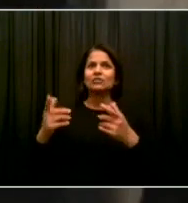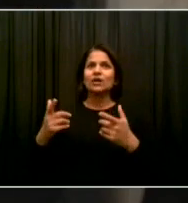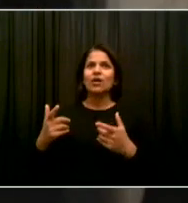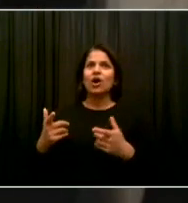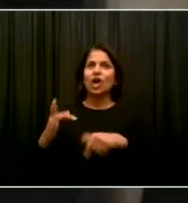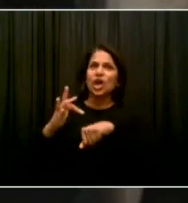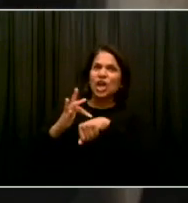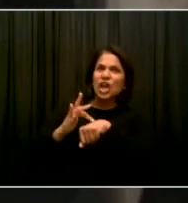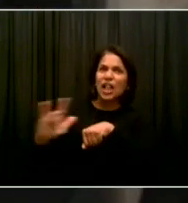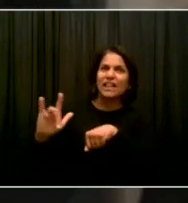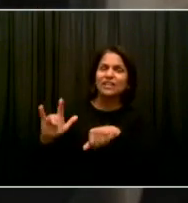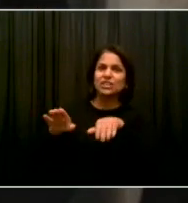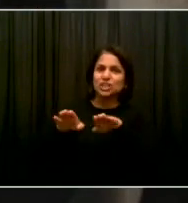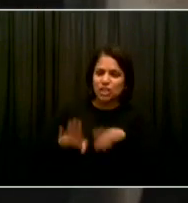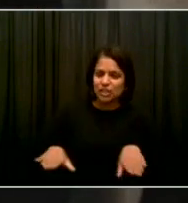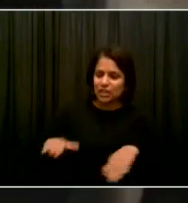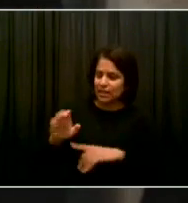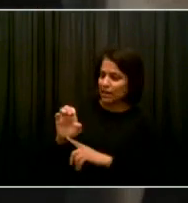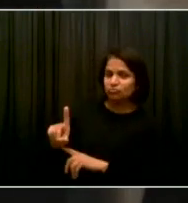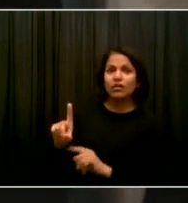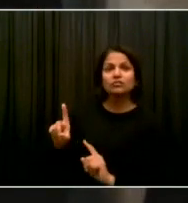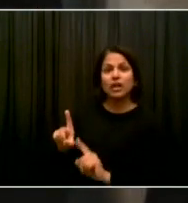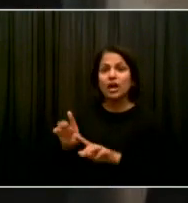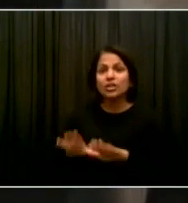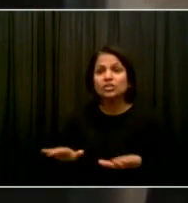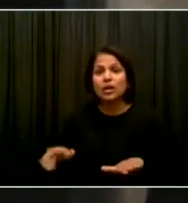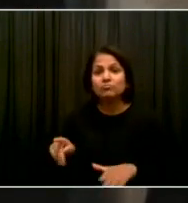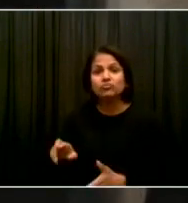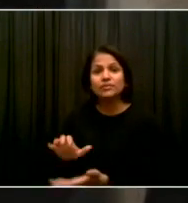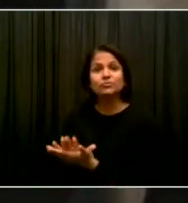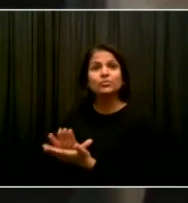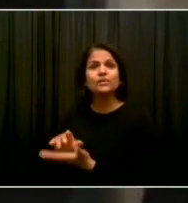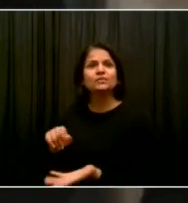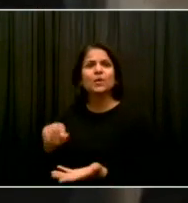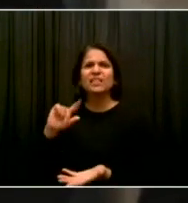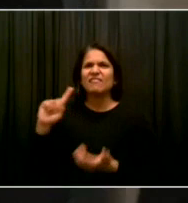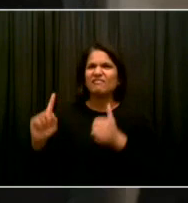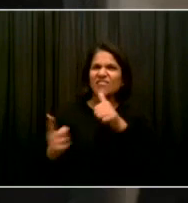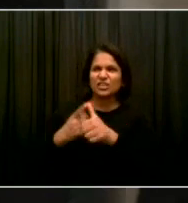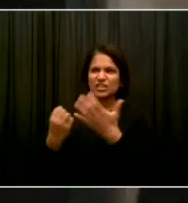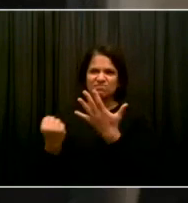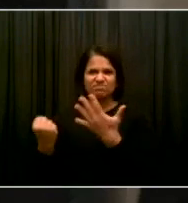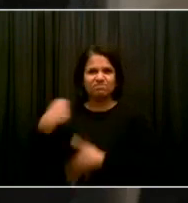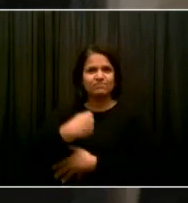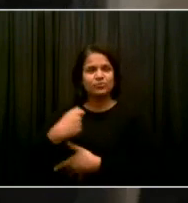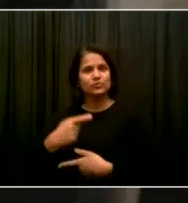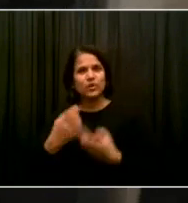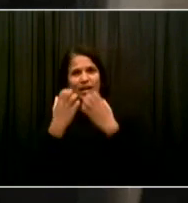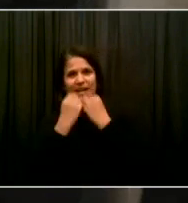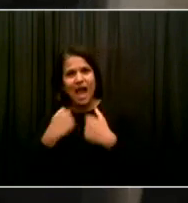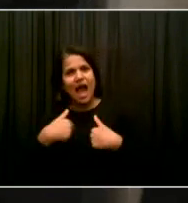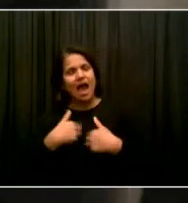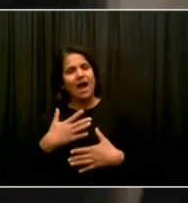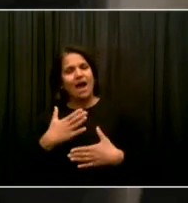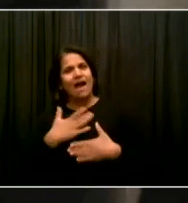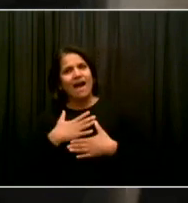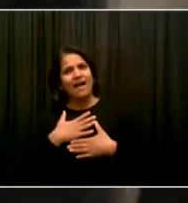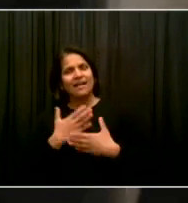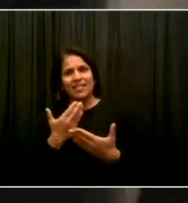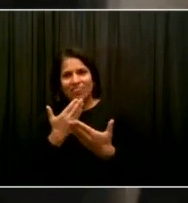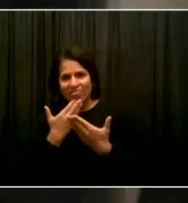I'm so, so grateful for that. And I can't imagine